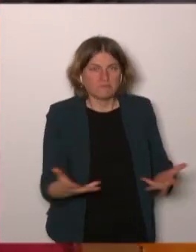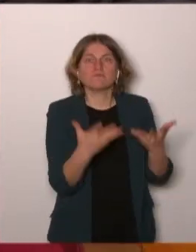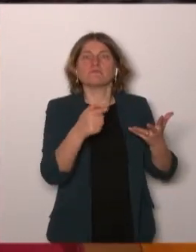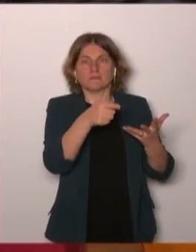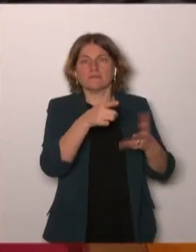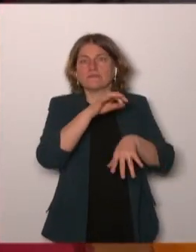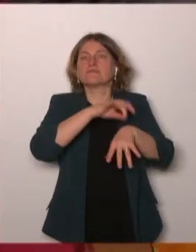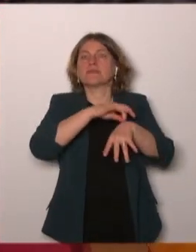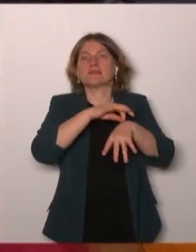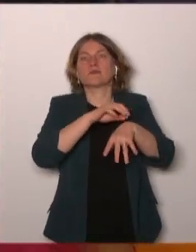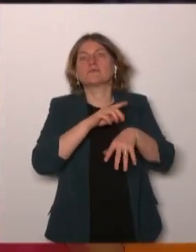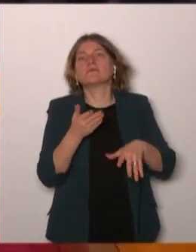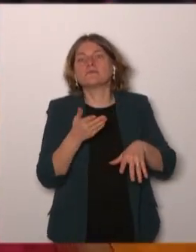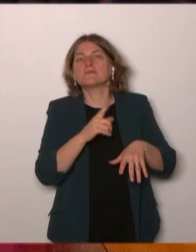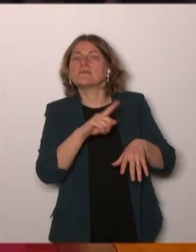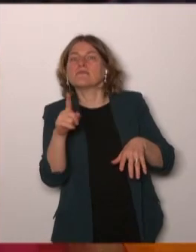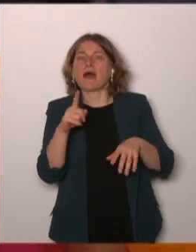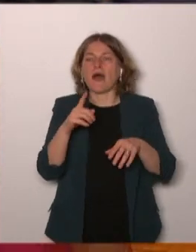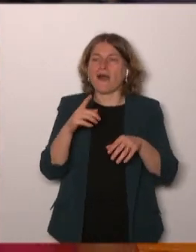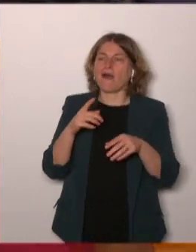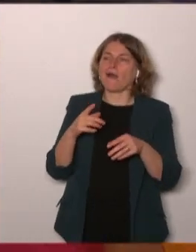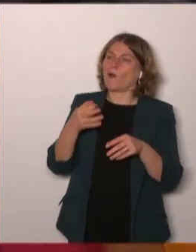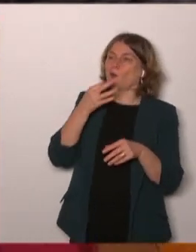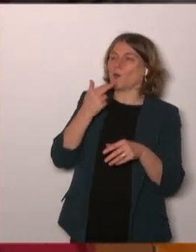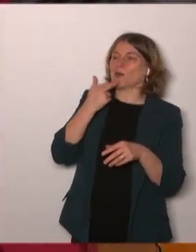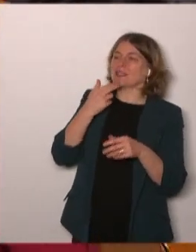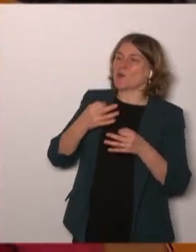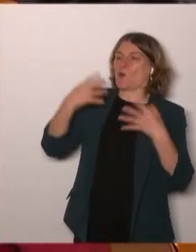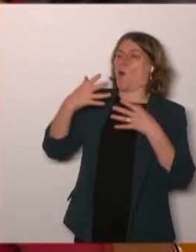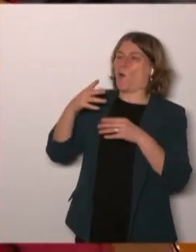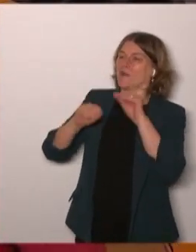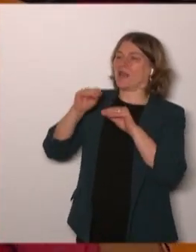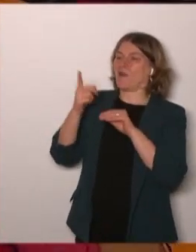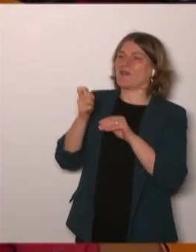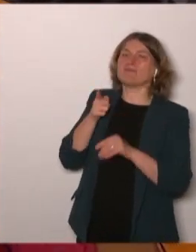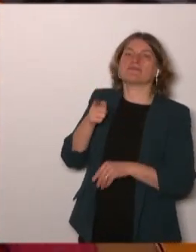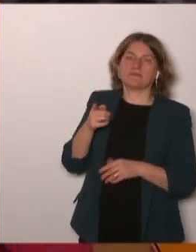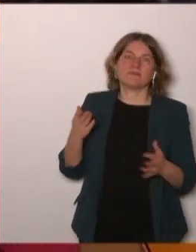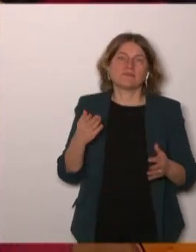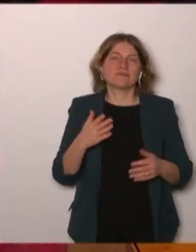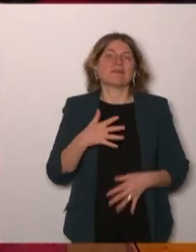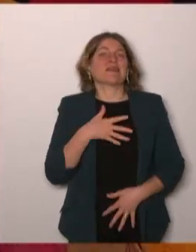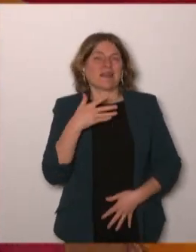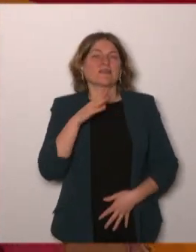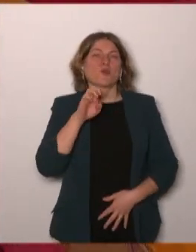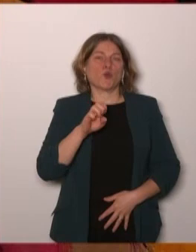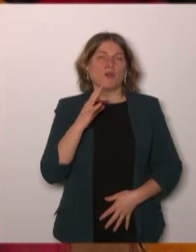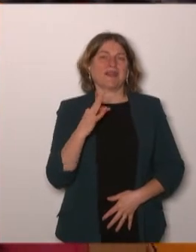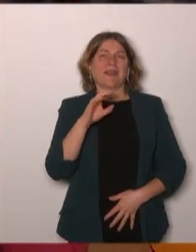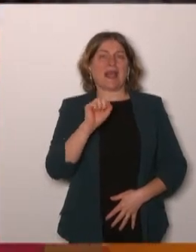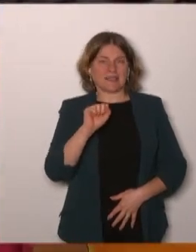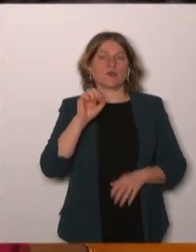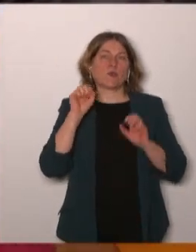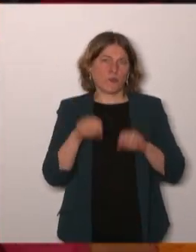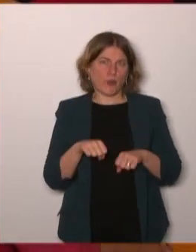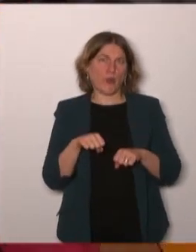EMA and there is something we could do with the payers at the level of the European States and I believe that